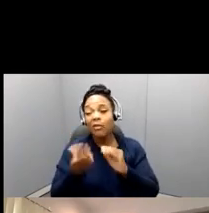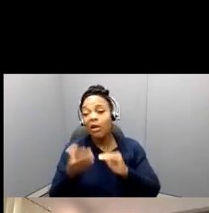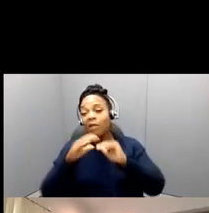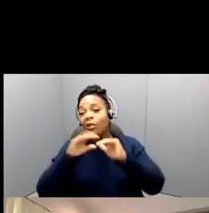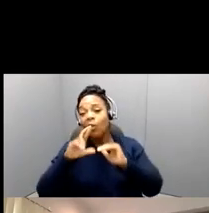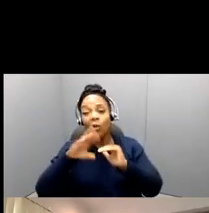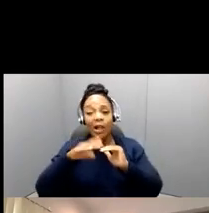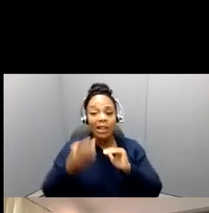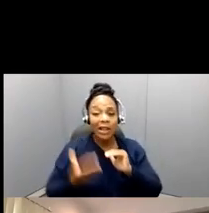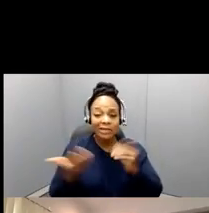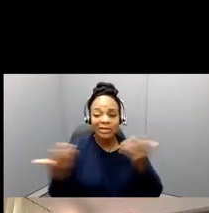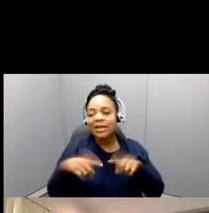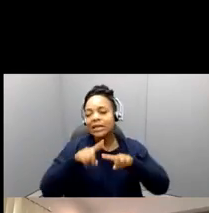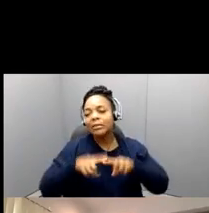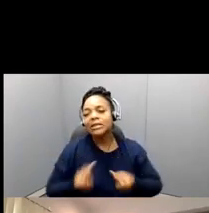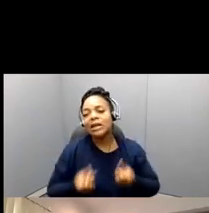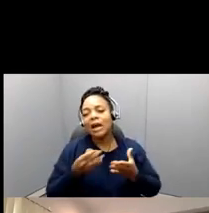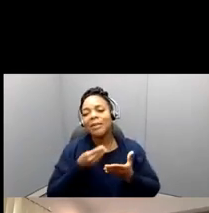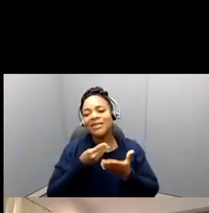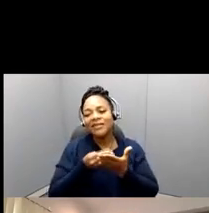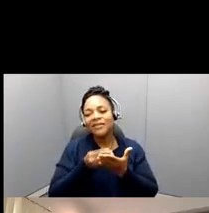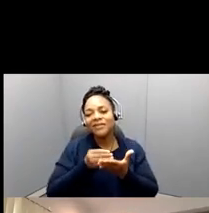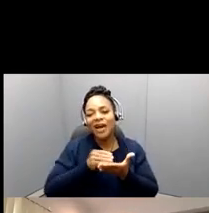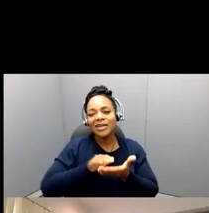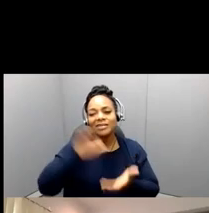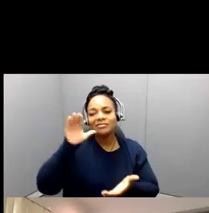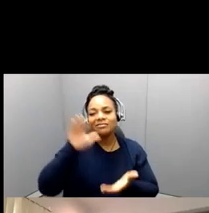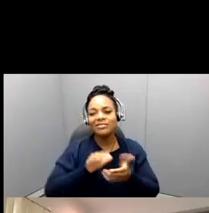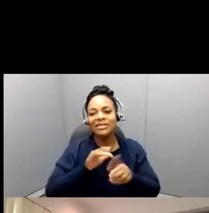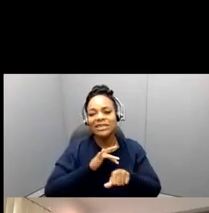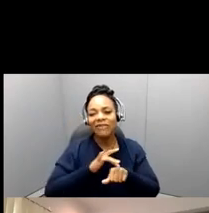funding is available, but again, the quality of the, of the proposals.